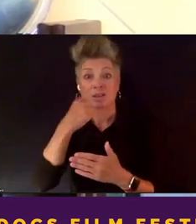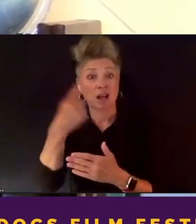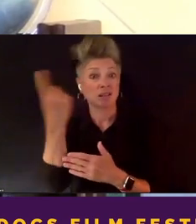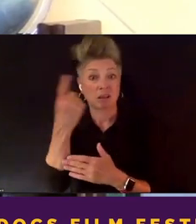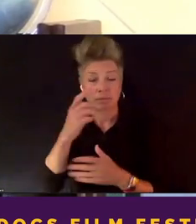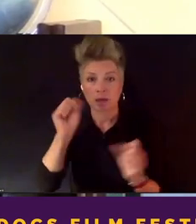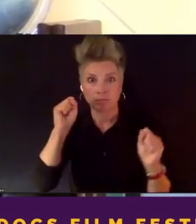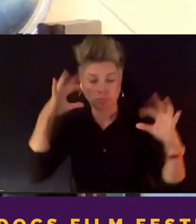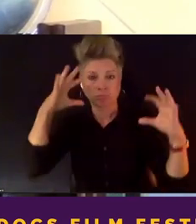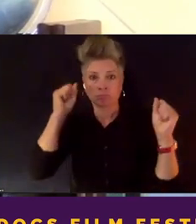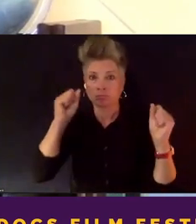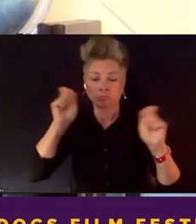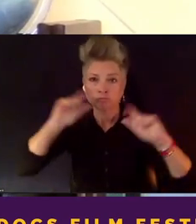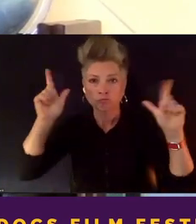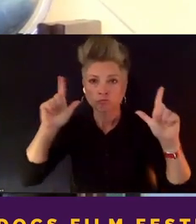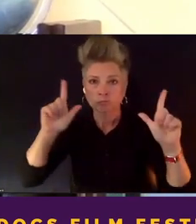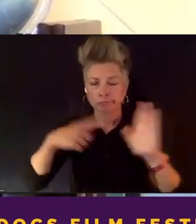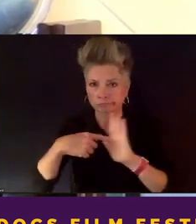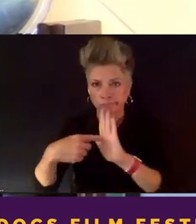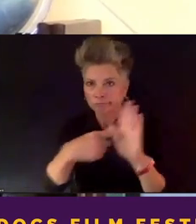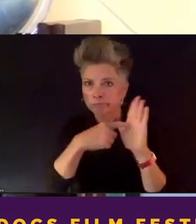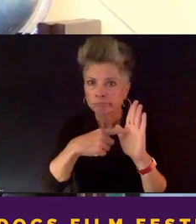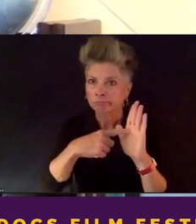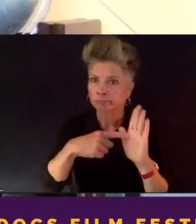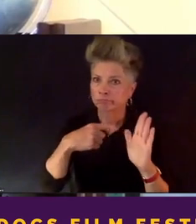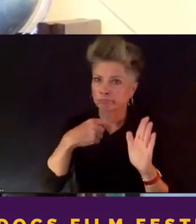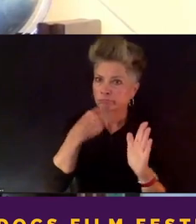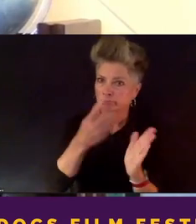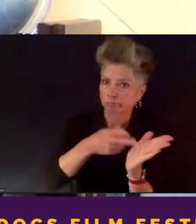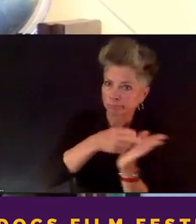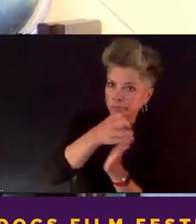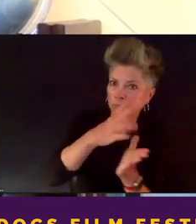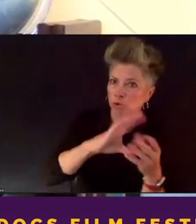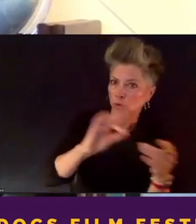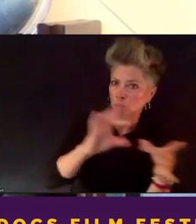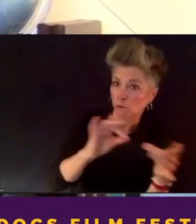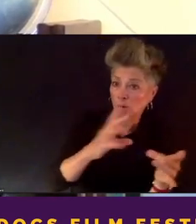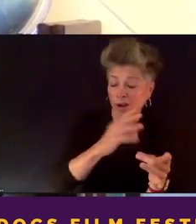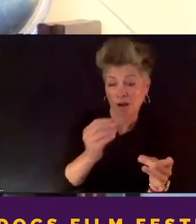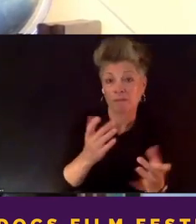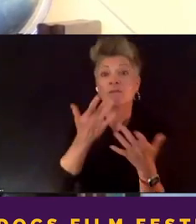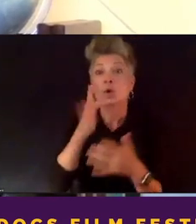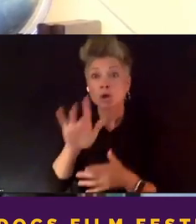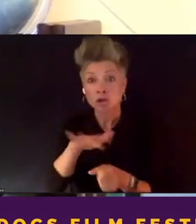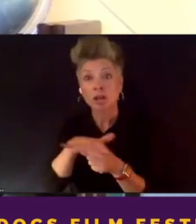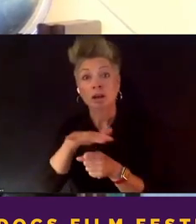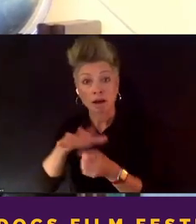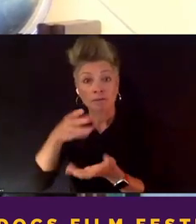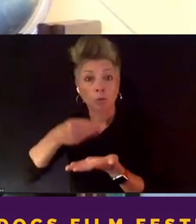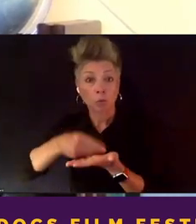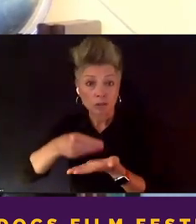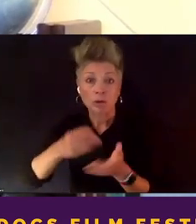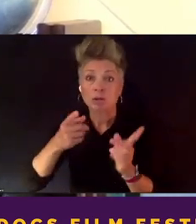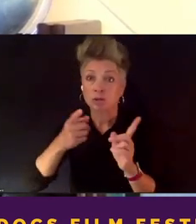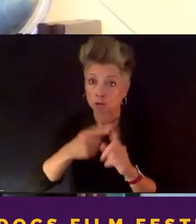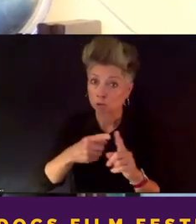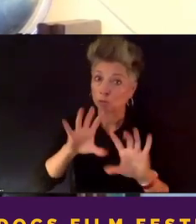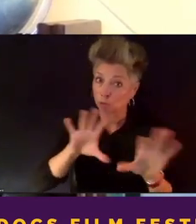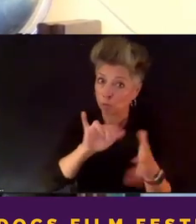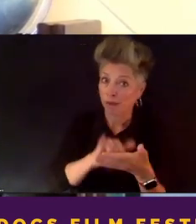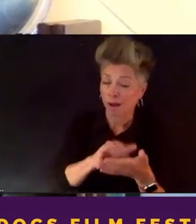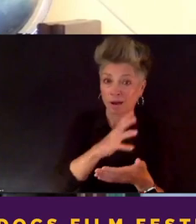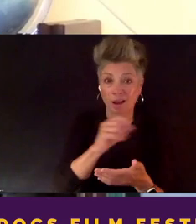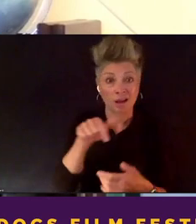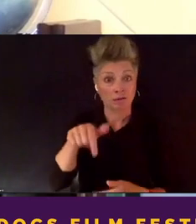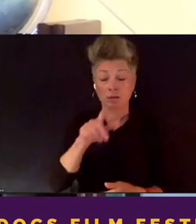time and resources, which is, you know, we're fortunate enough to be able to bring to a story. And that was the case here. You know, this was something really